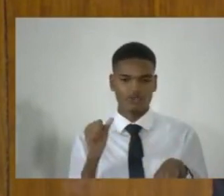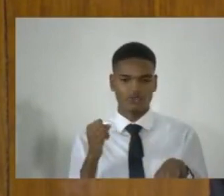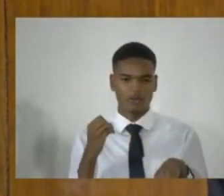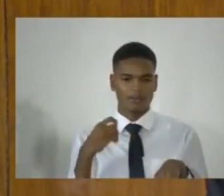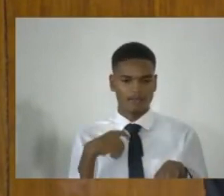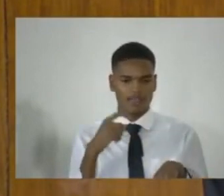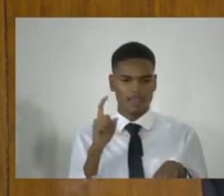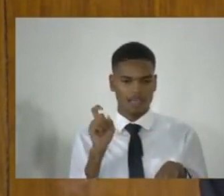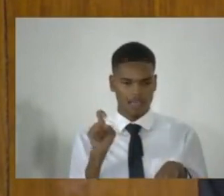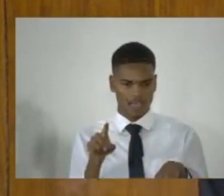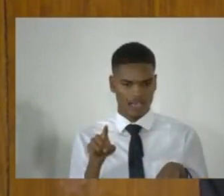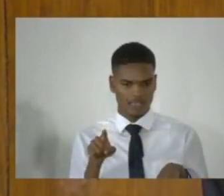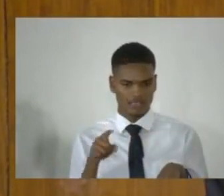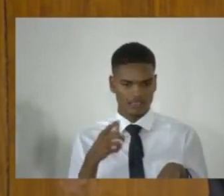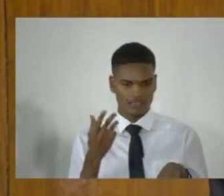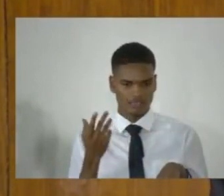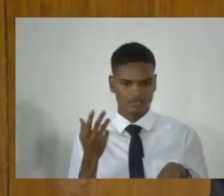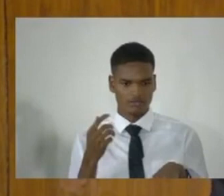for that to be clarified.